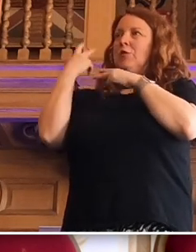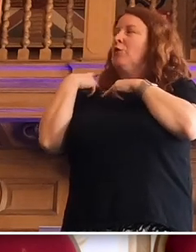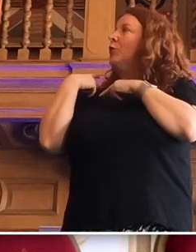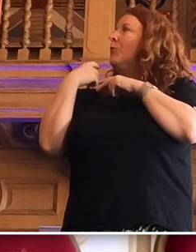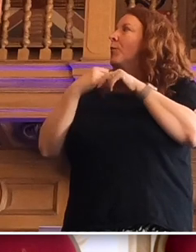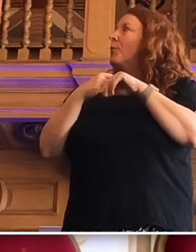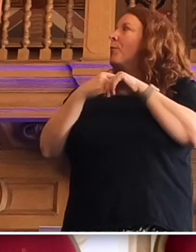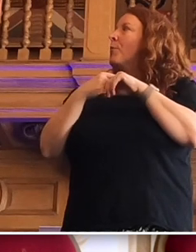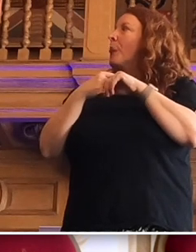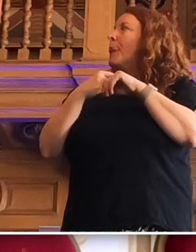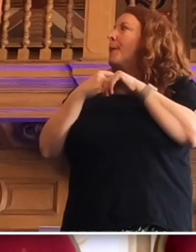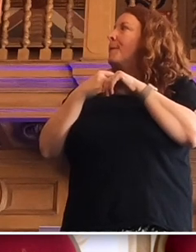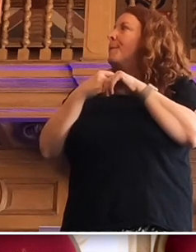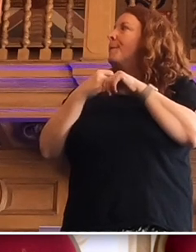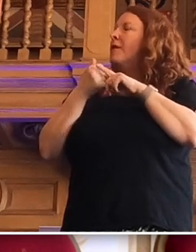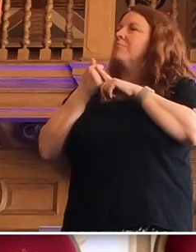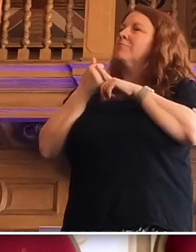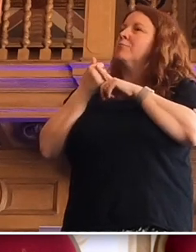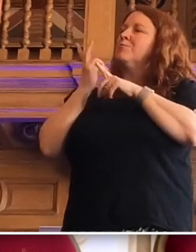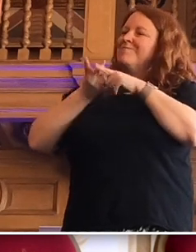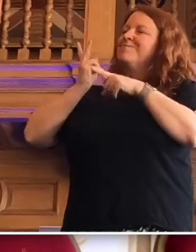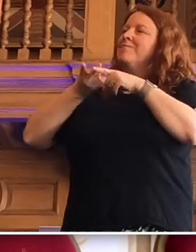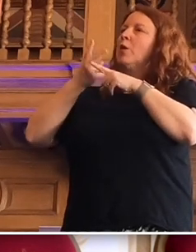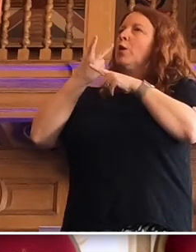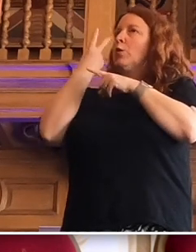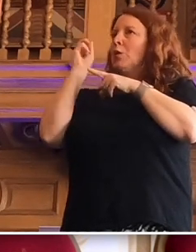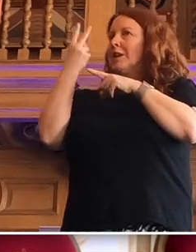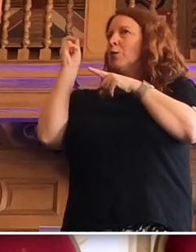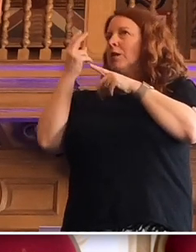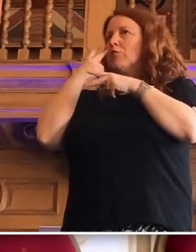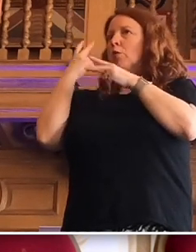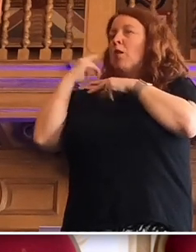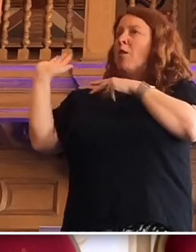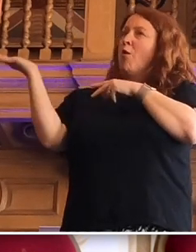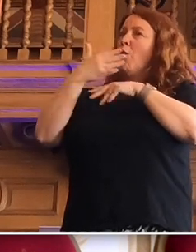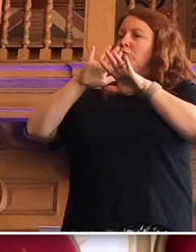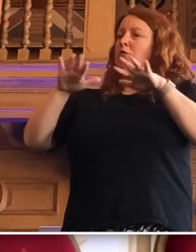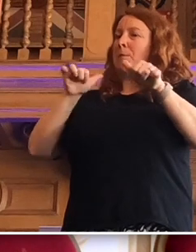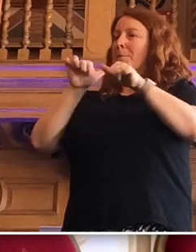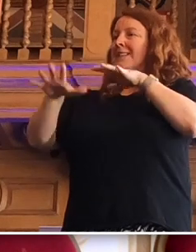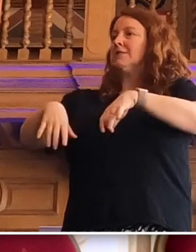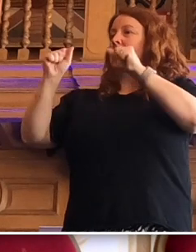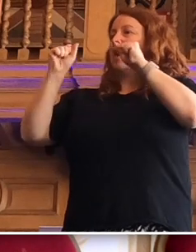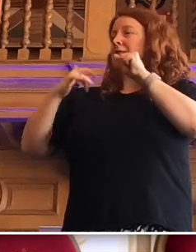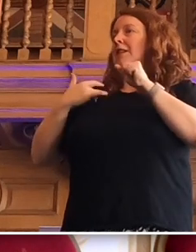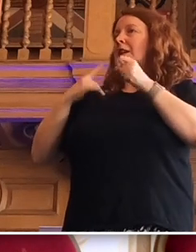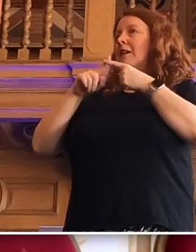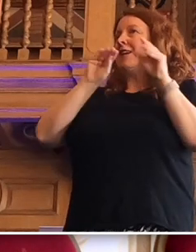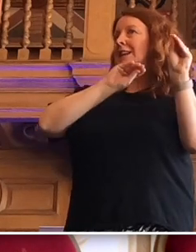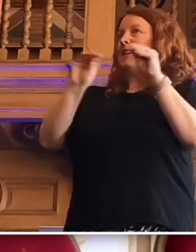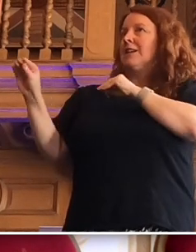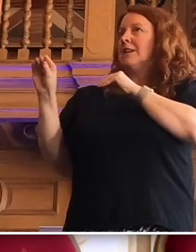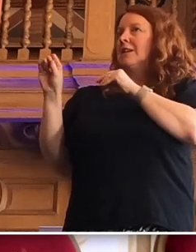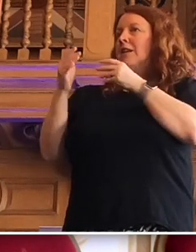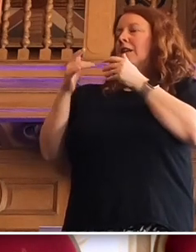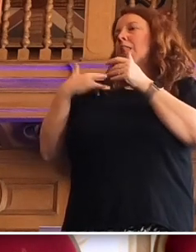we reinforced in our 2020 review. Give every child the best start in life, education and